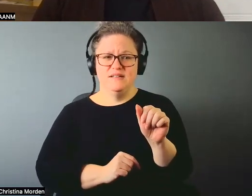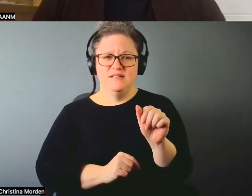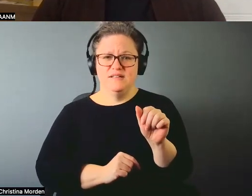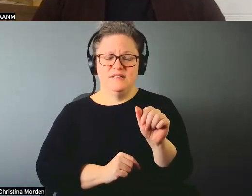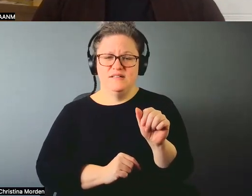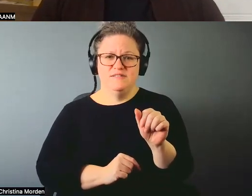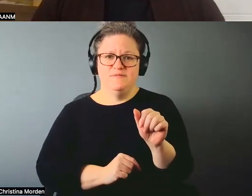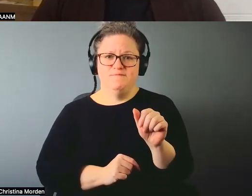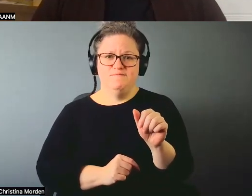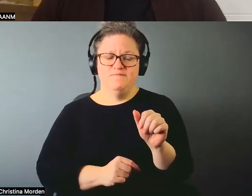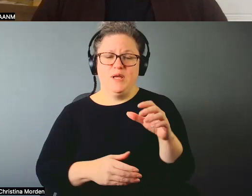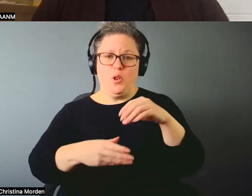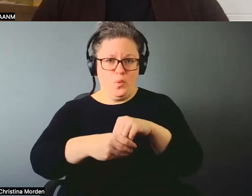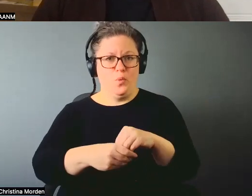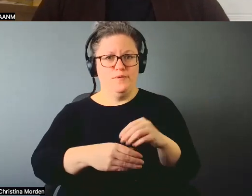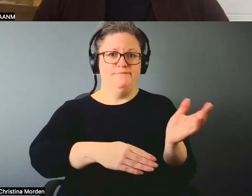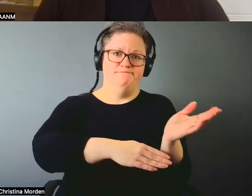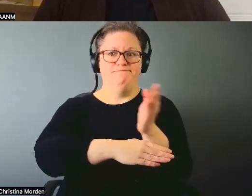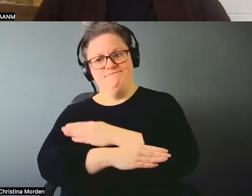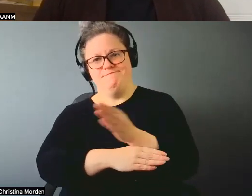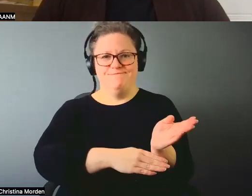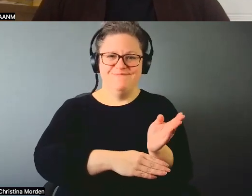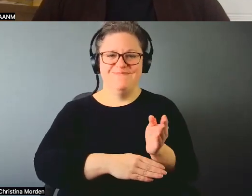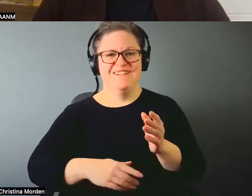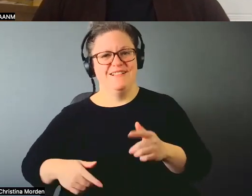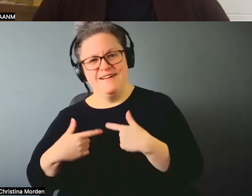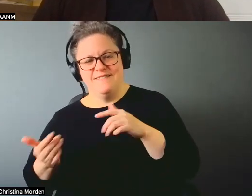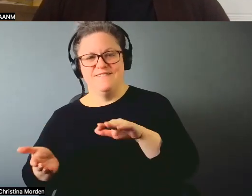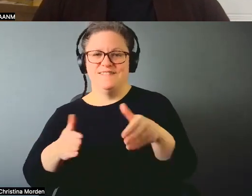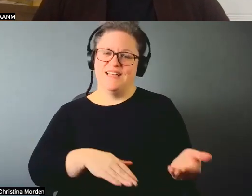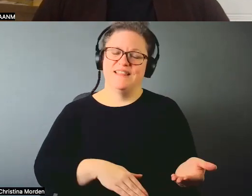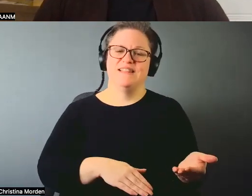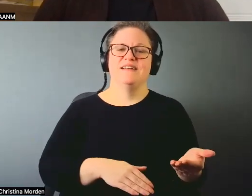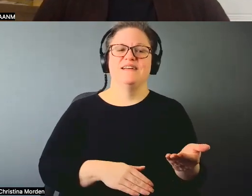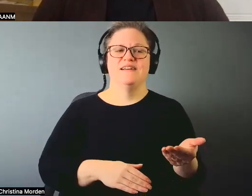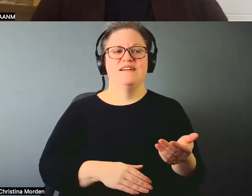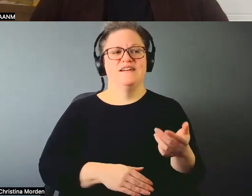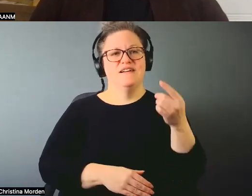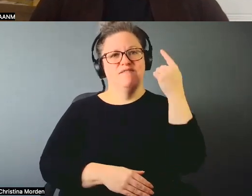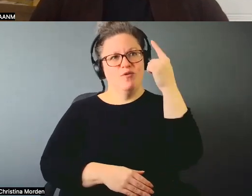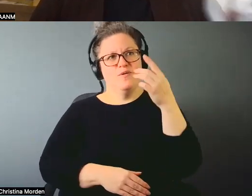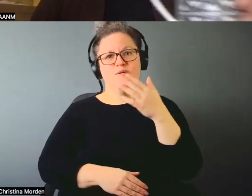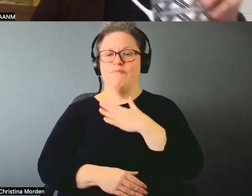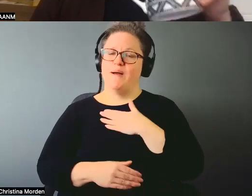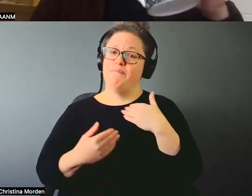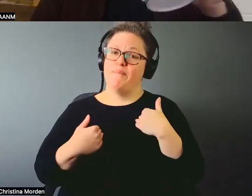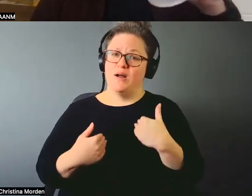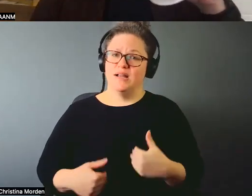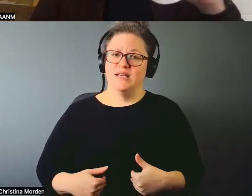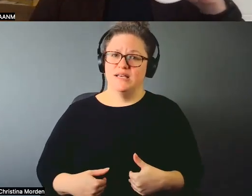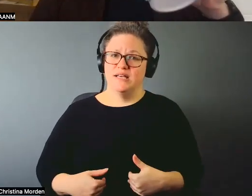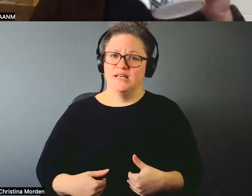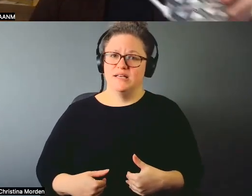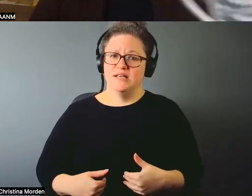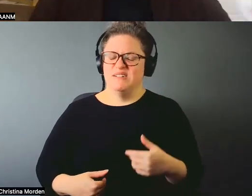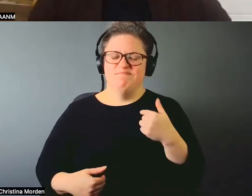It's the extremes, right? And as far as my body and being naked, I have been naked my